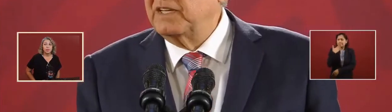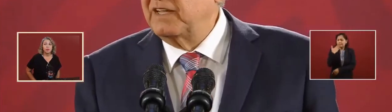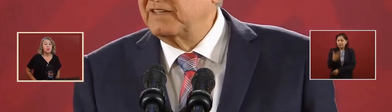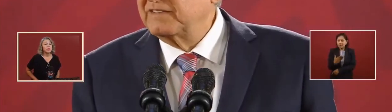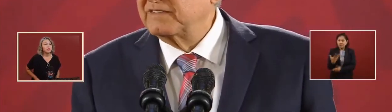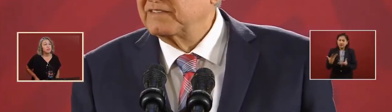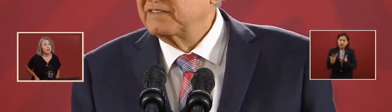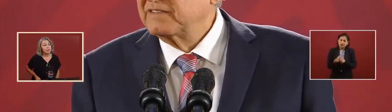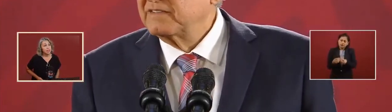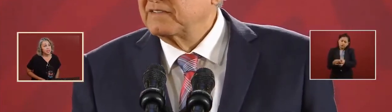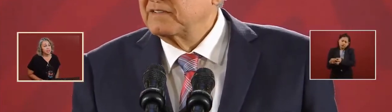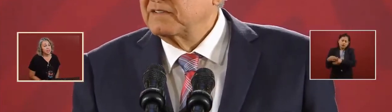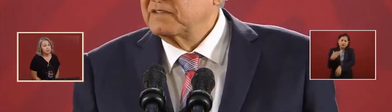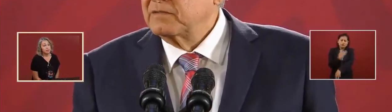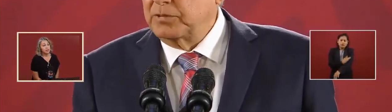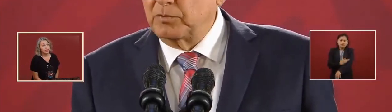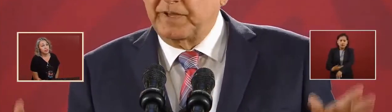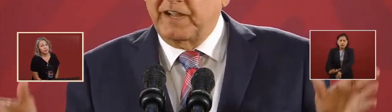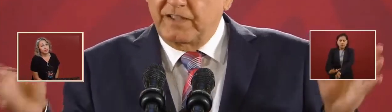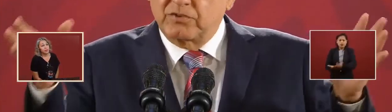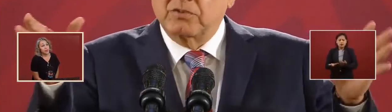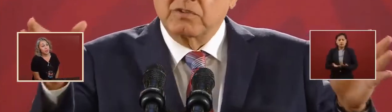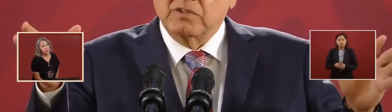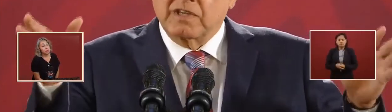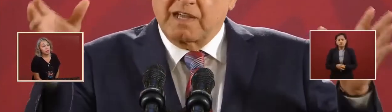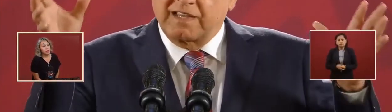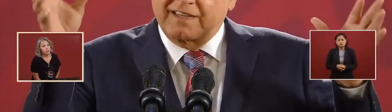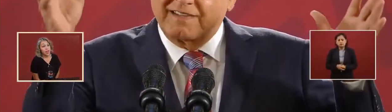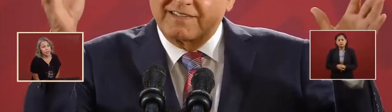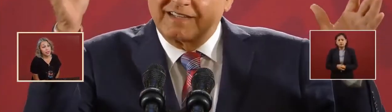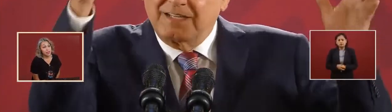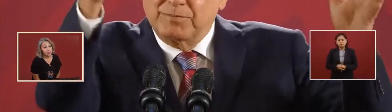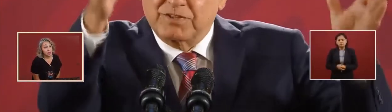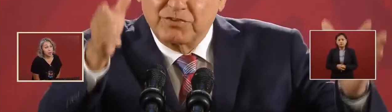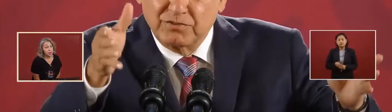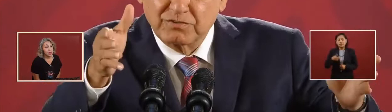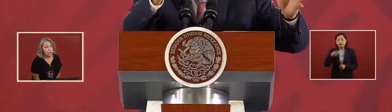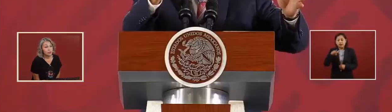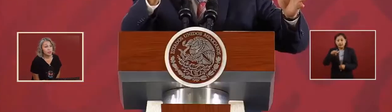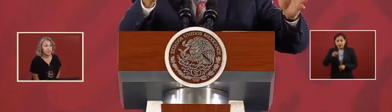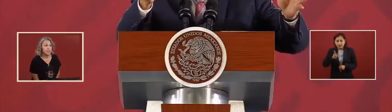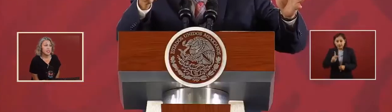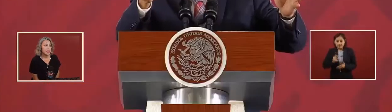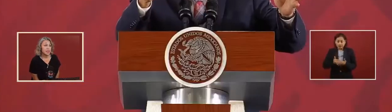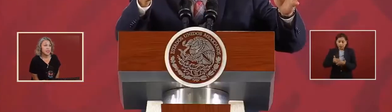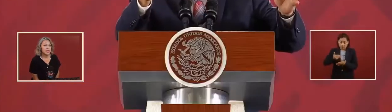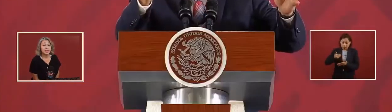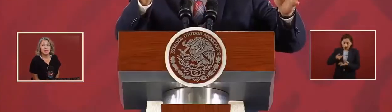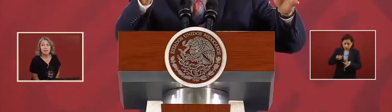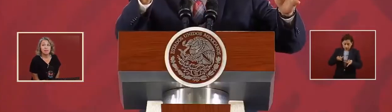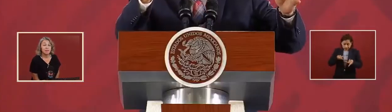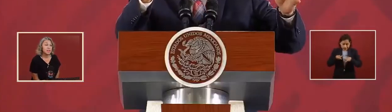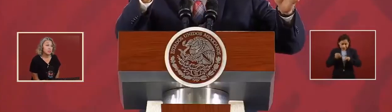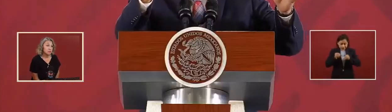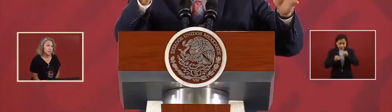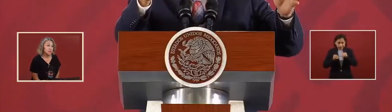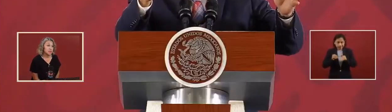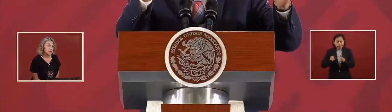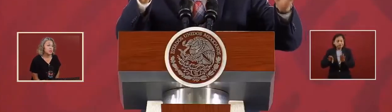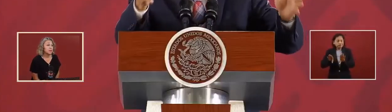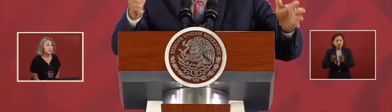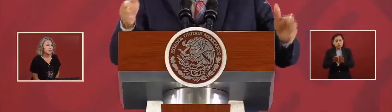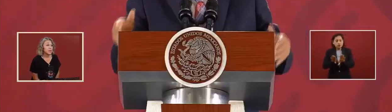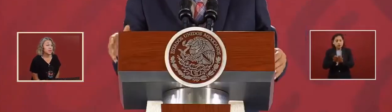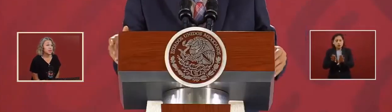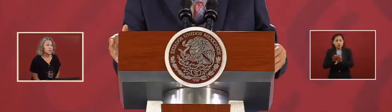but for that we have to destinate the investment to the south and